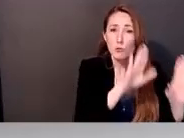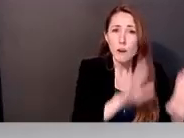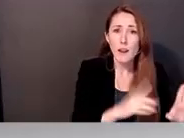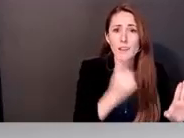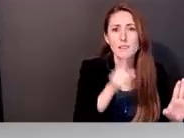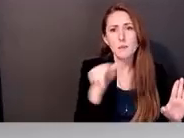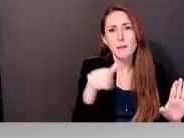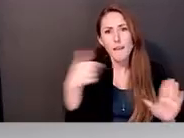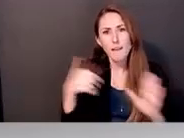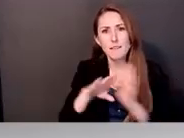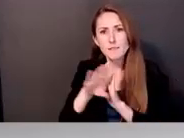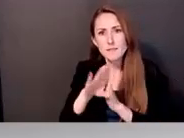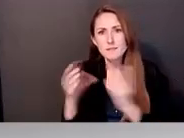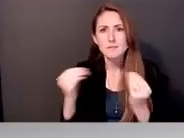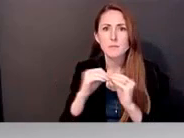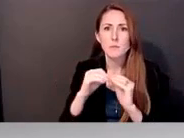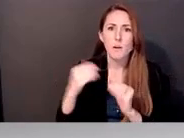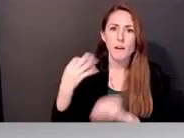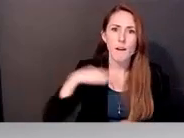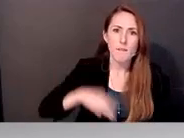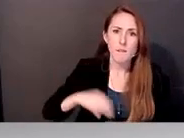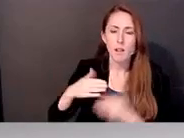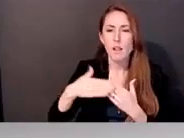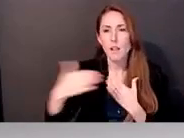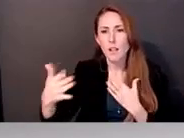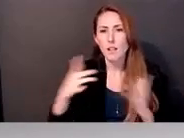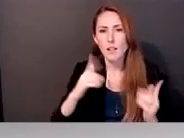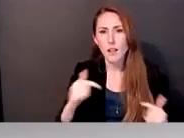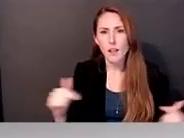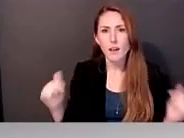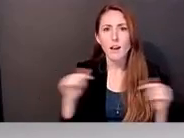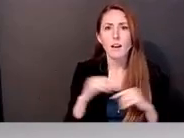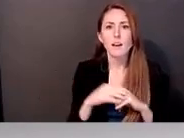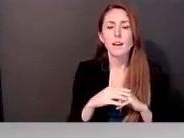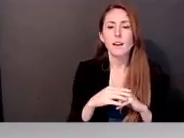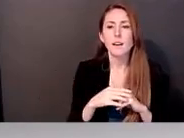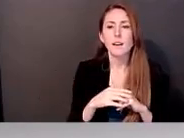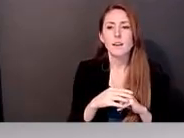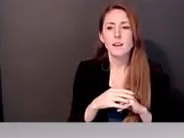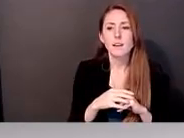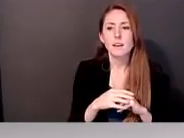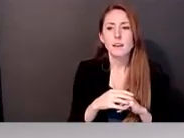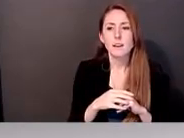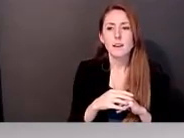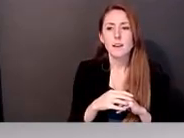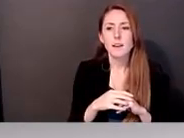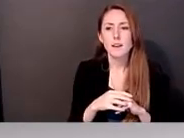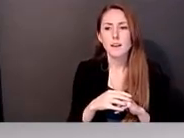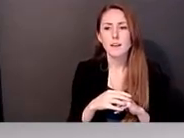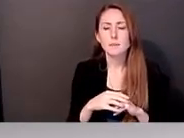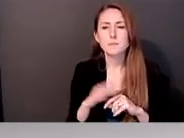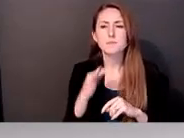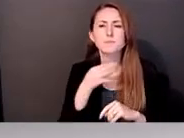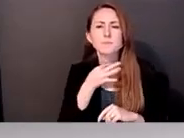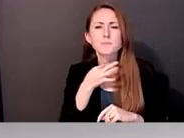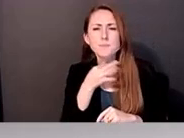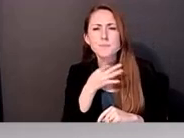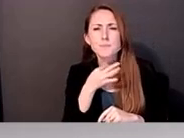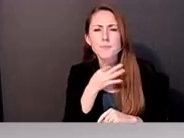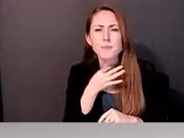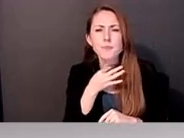that probably going to be more helpful moving forward. Um, but was there any kind of